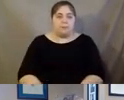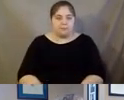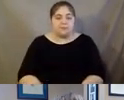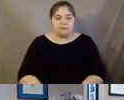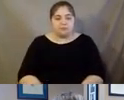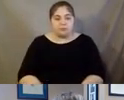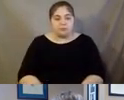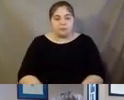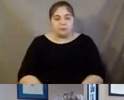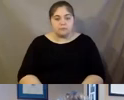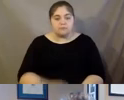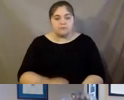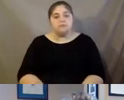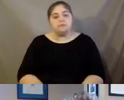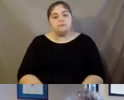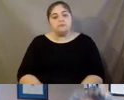Excuse me.